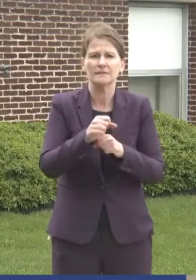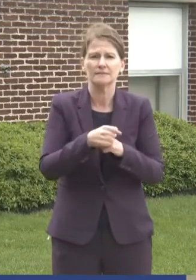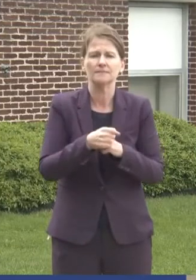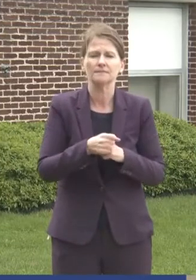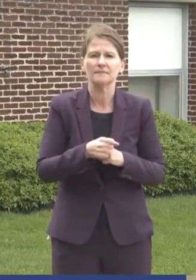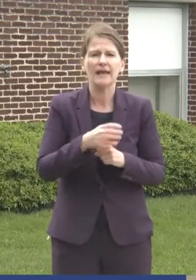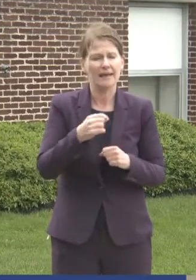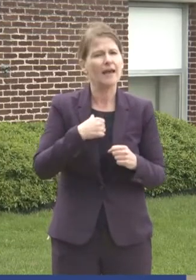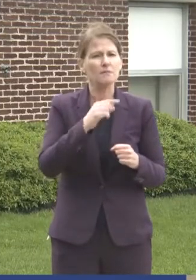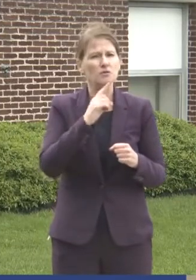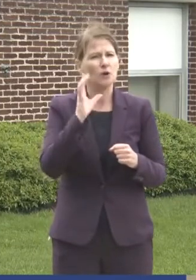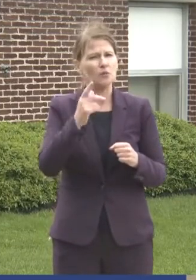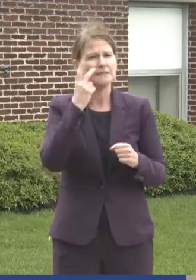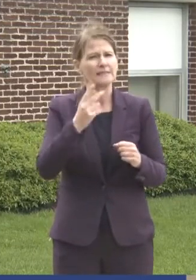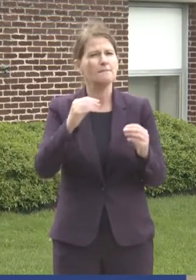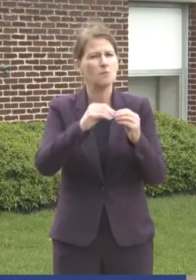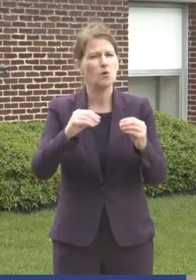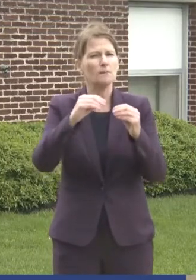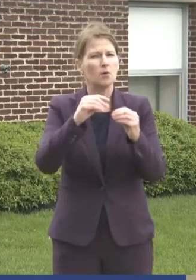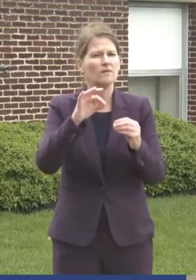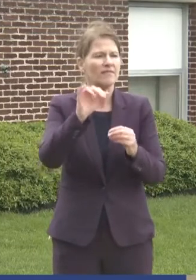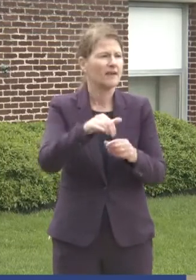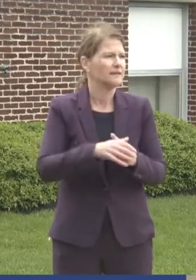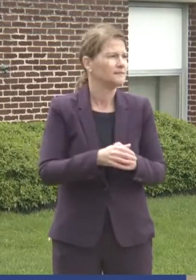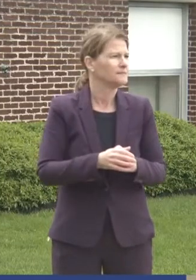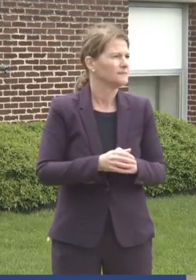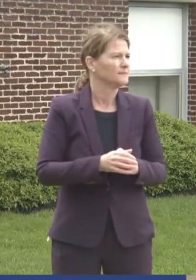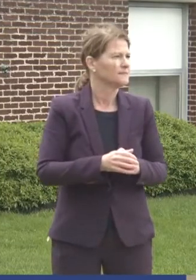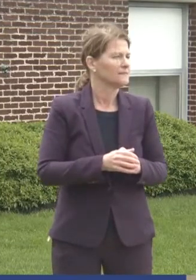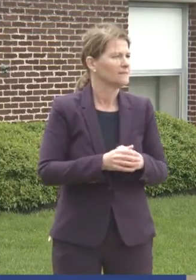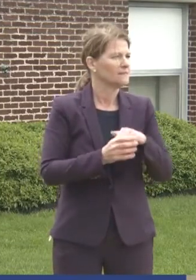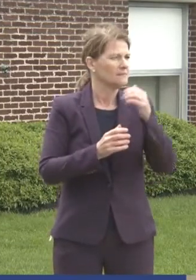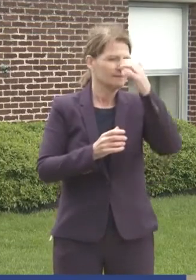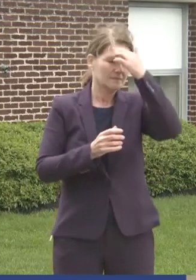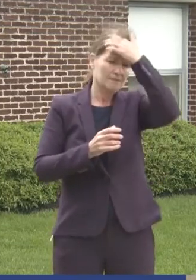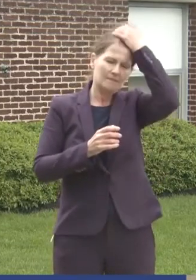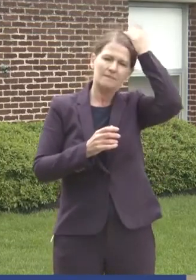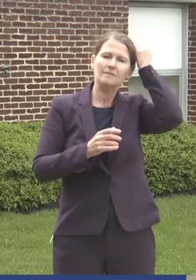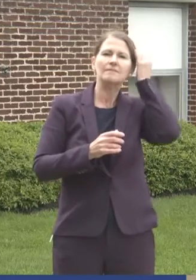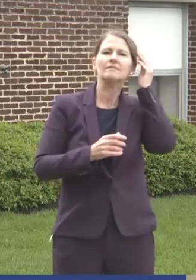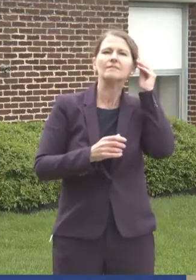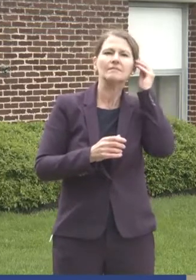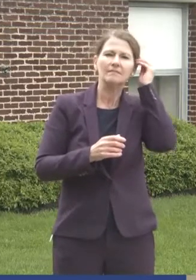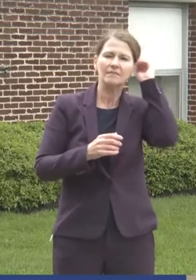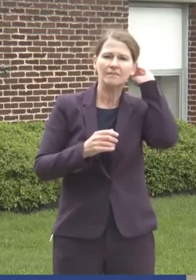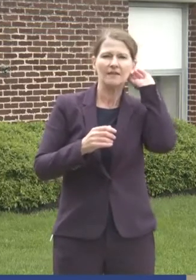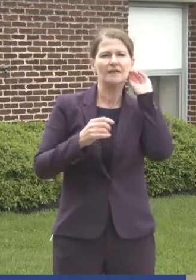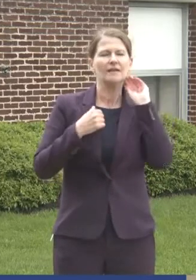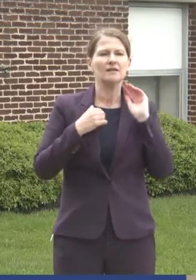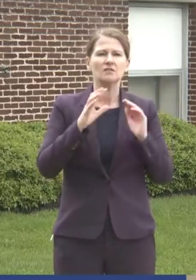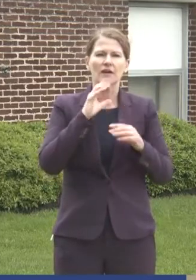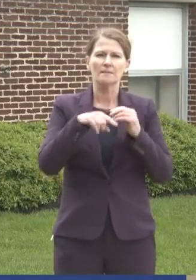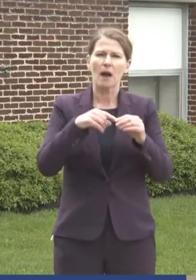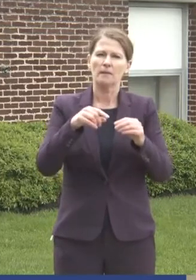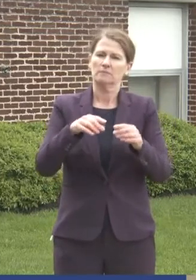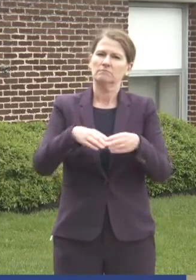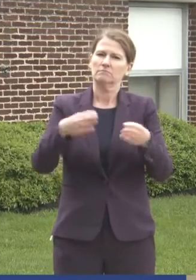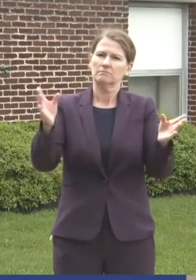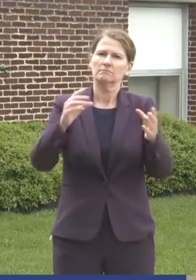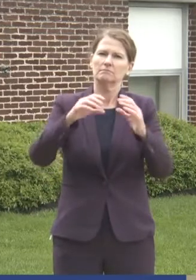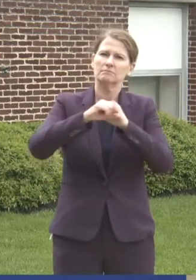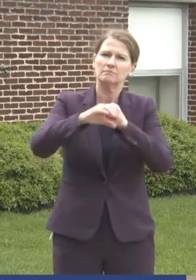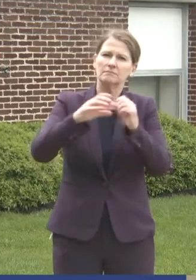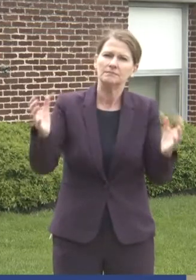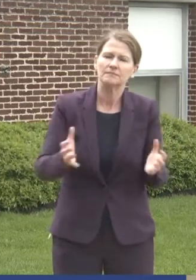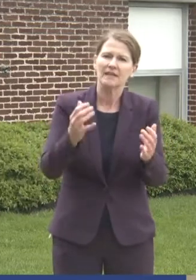And I see, well, I'm sure we'll see more and more of that. Yes. You know, you're talking about public campaign like you're doing right now. Have you